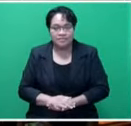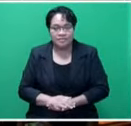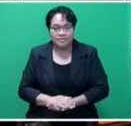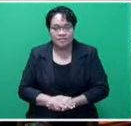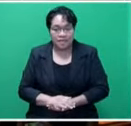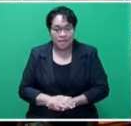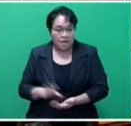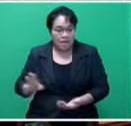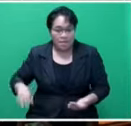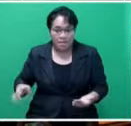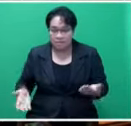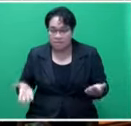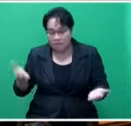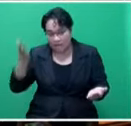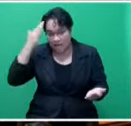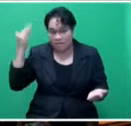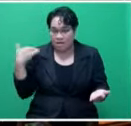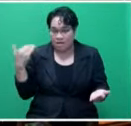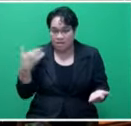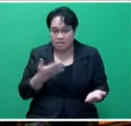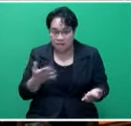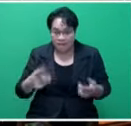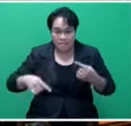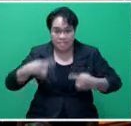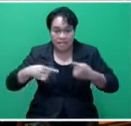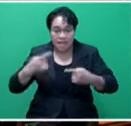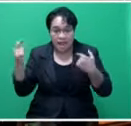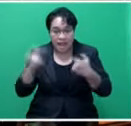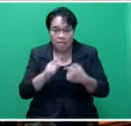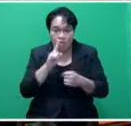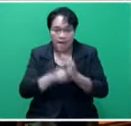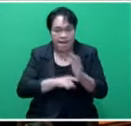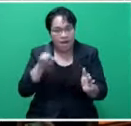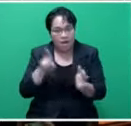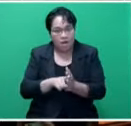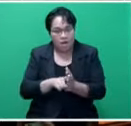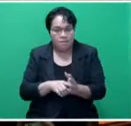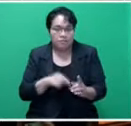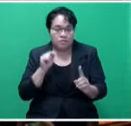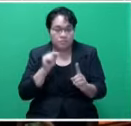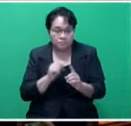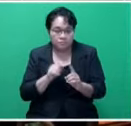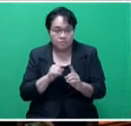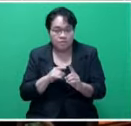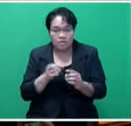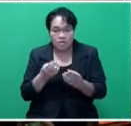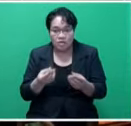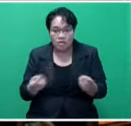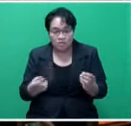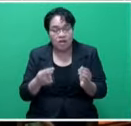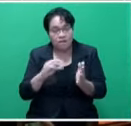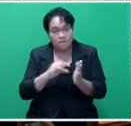Honorable Members, I remind that the debate is limited to one hour, pursuant to the resolution of